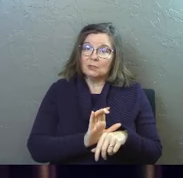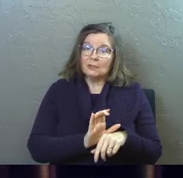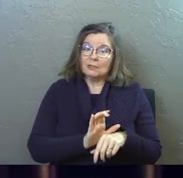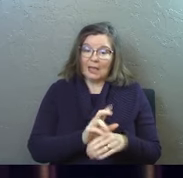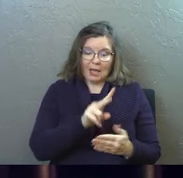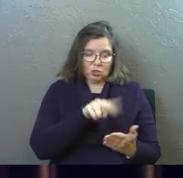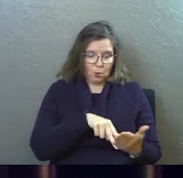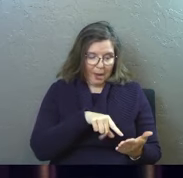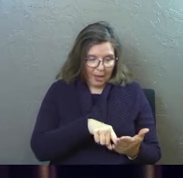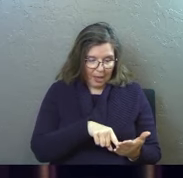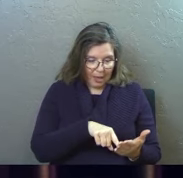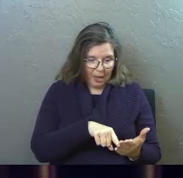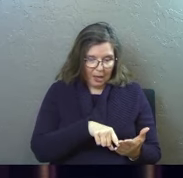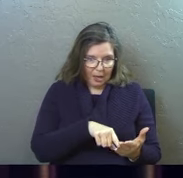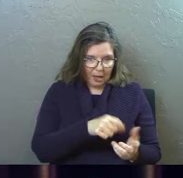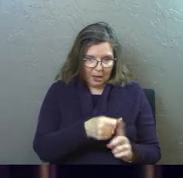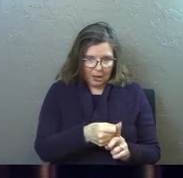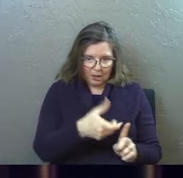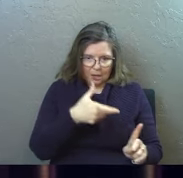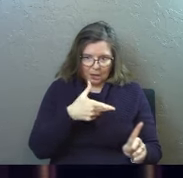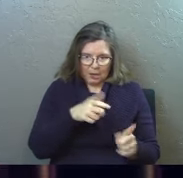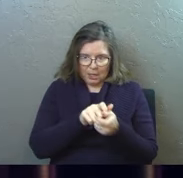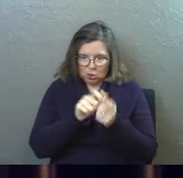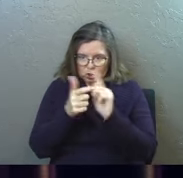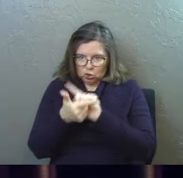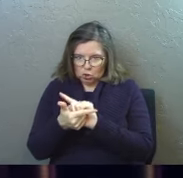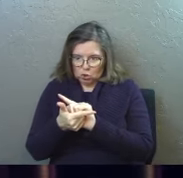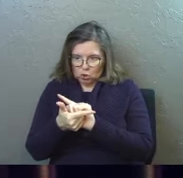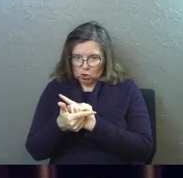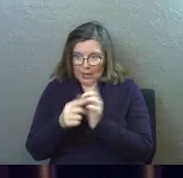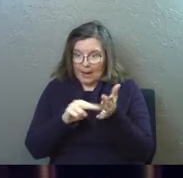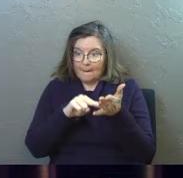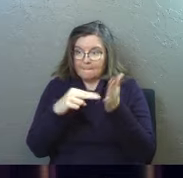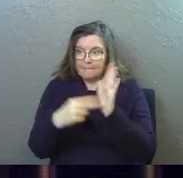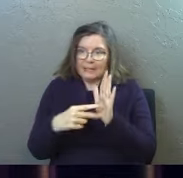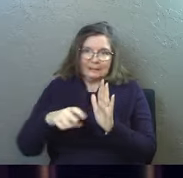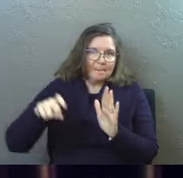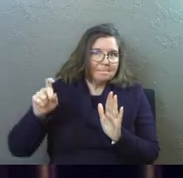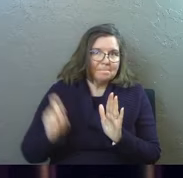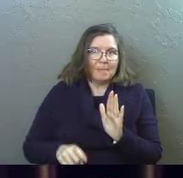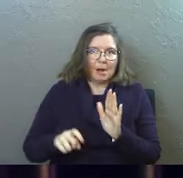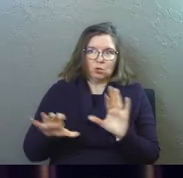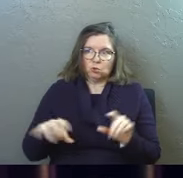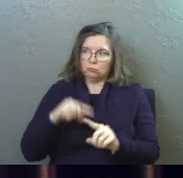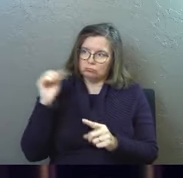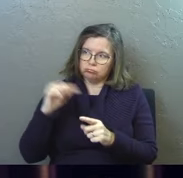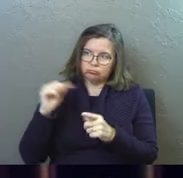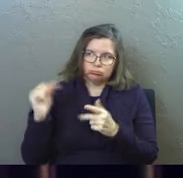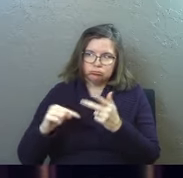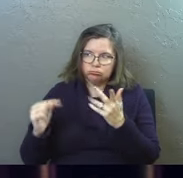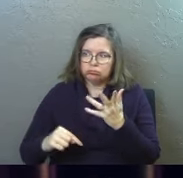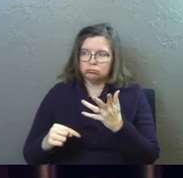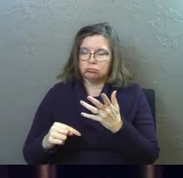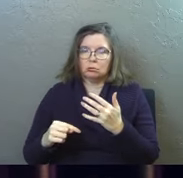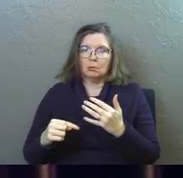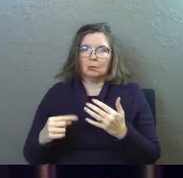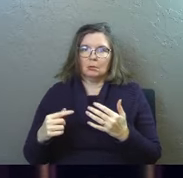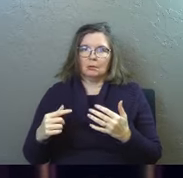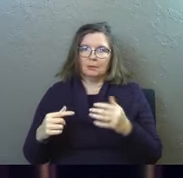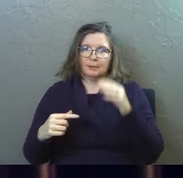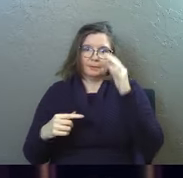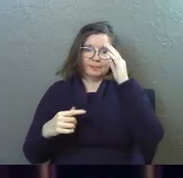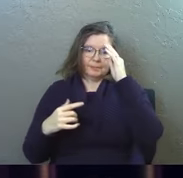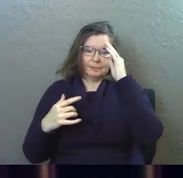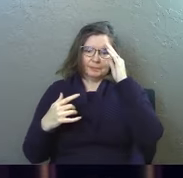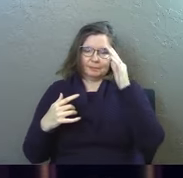over read parts of scripture and they've brought a pattern out of scripture that just because they did it the modern churches got